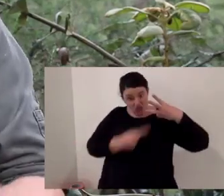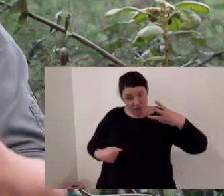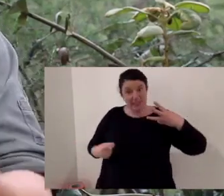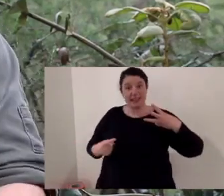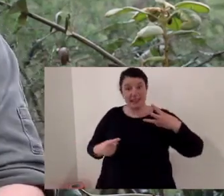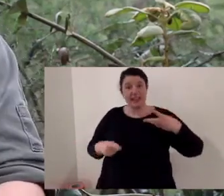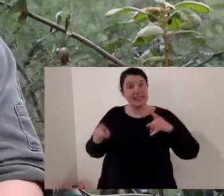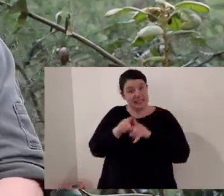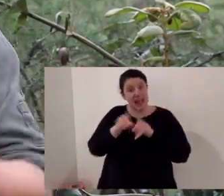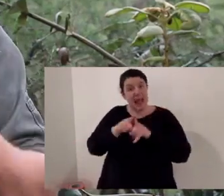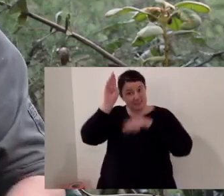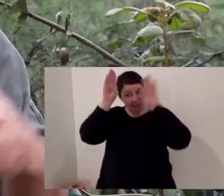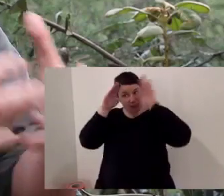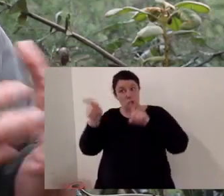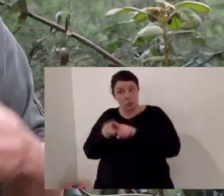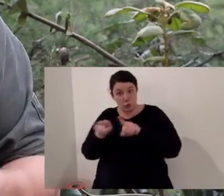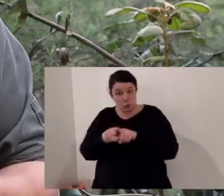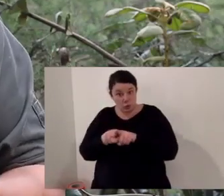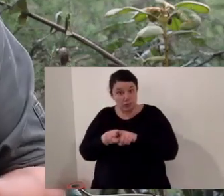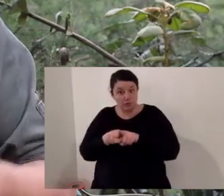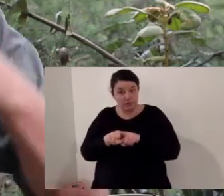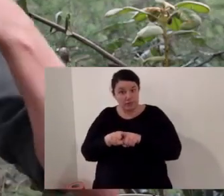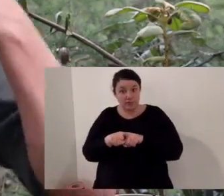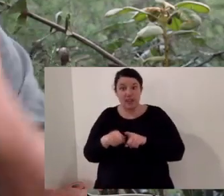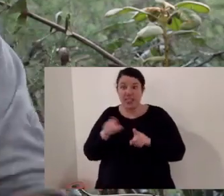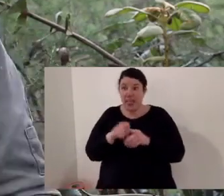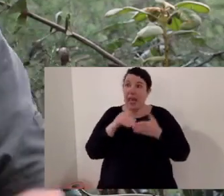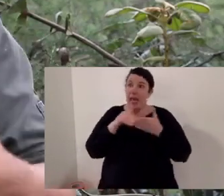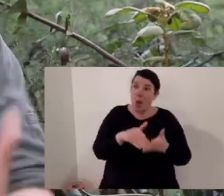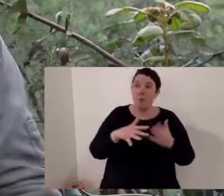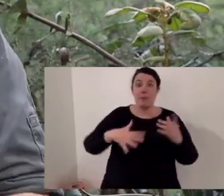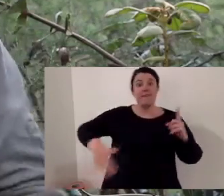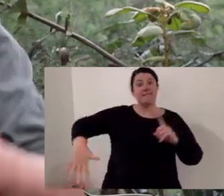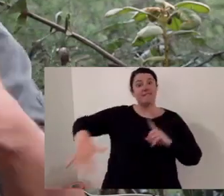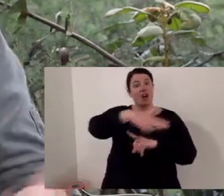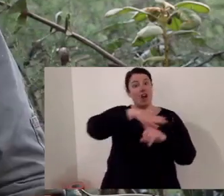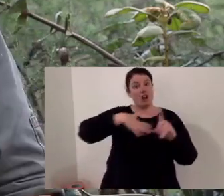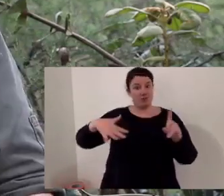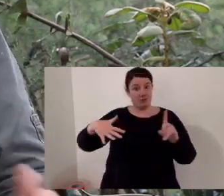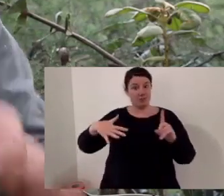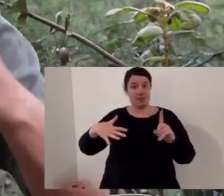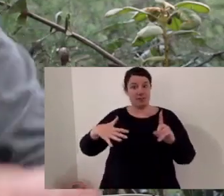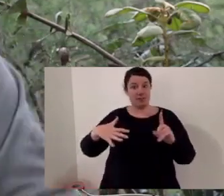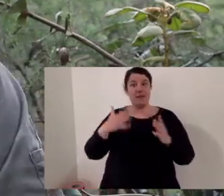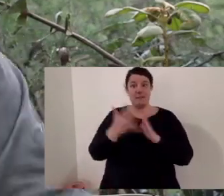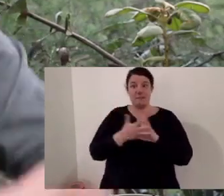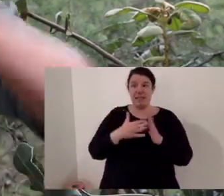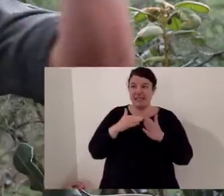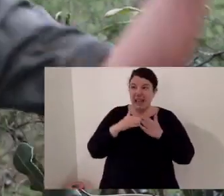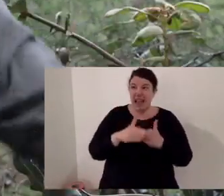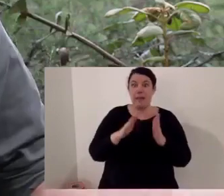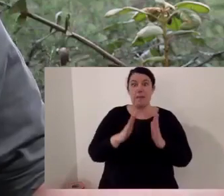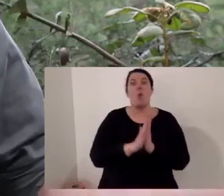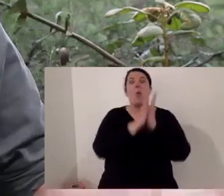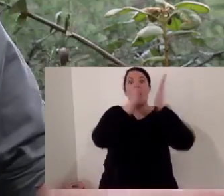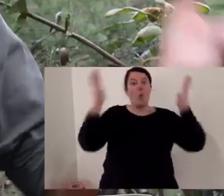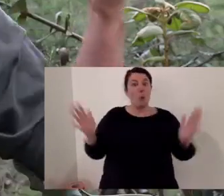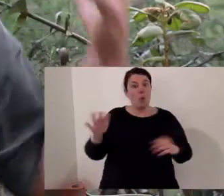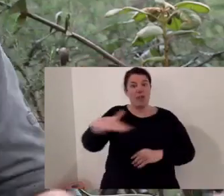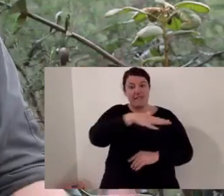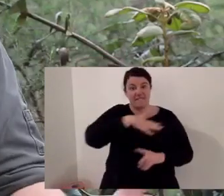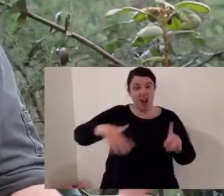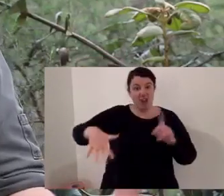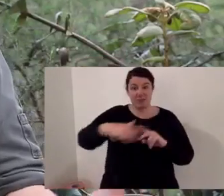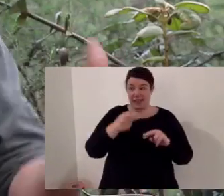three of those species and like the dingoes that I mentioned by doing what they do in the environment they benefit the broader ecology